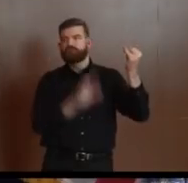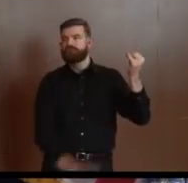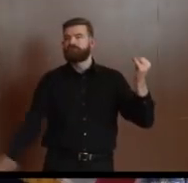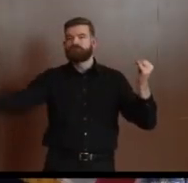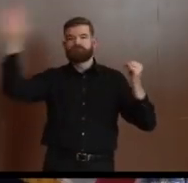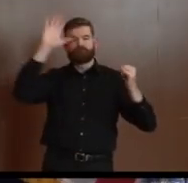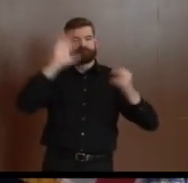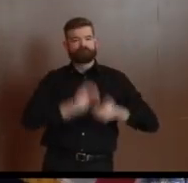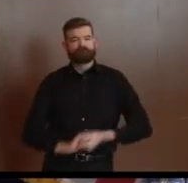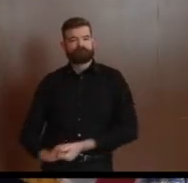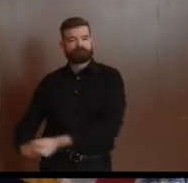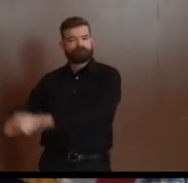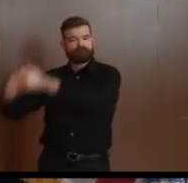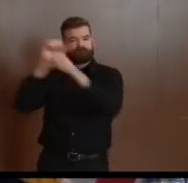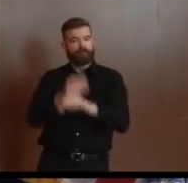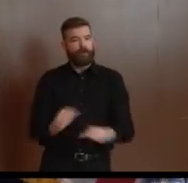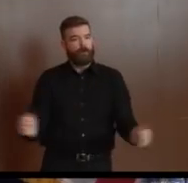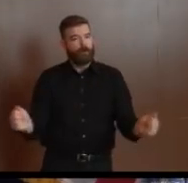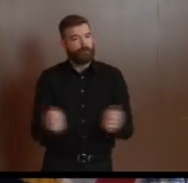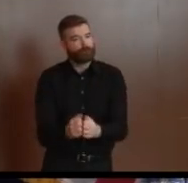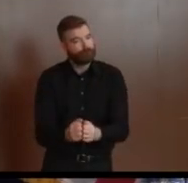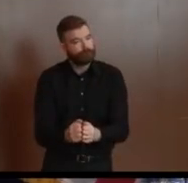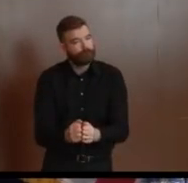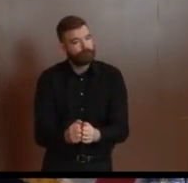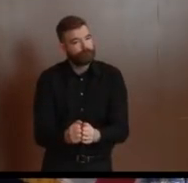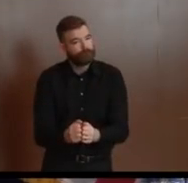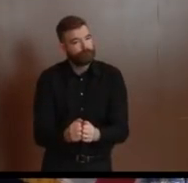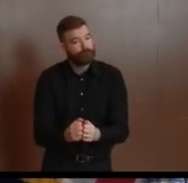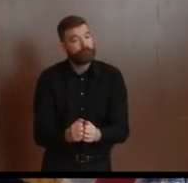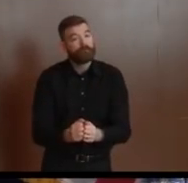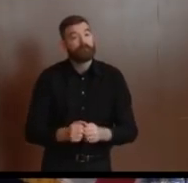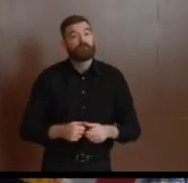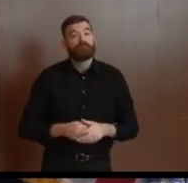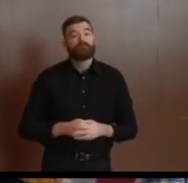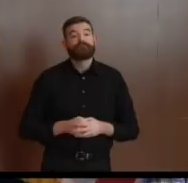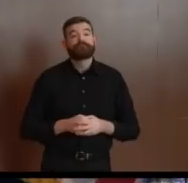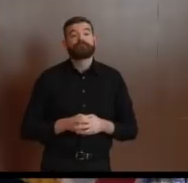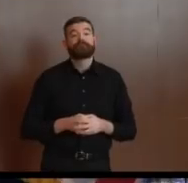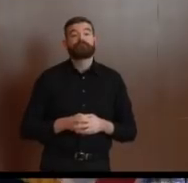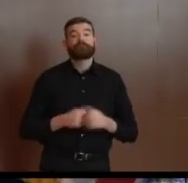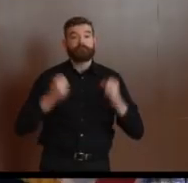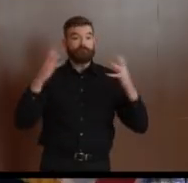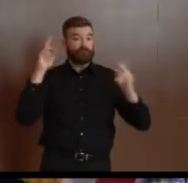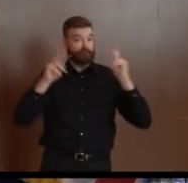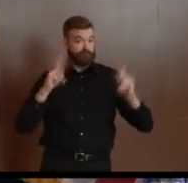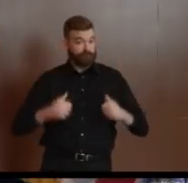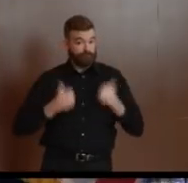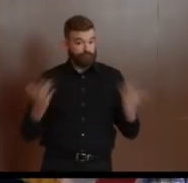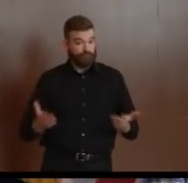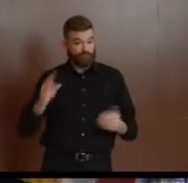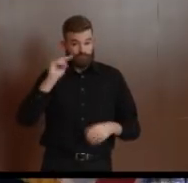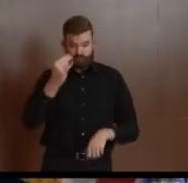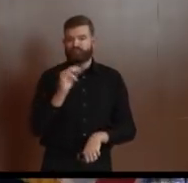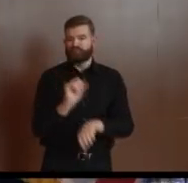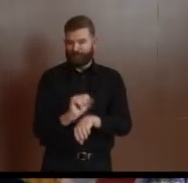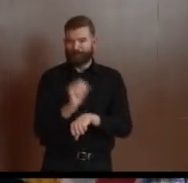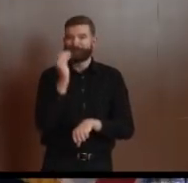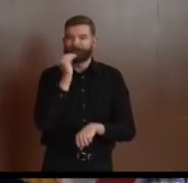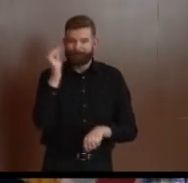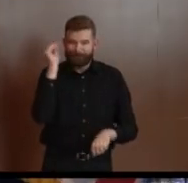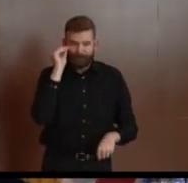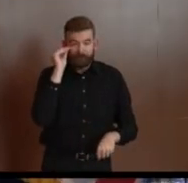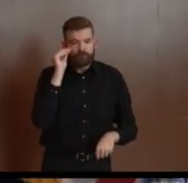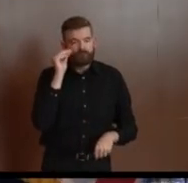currently working from home, we are definitely aware of those who are currently out of work because of our efforts to promote